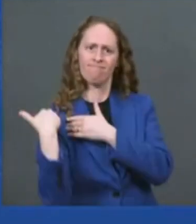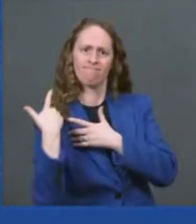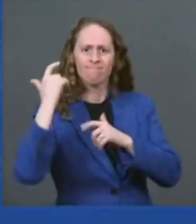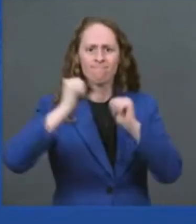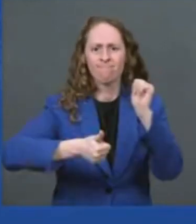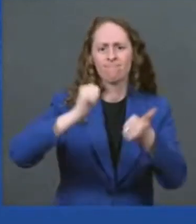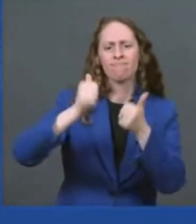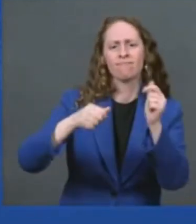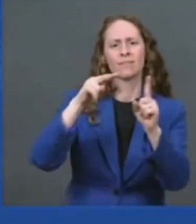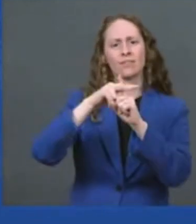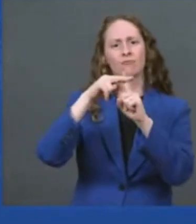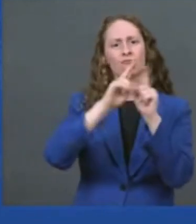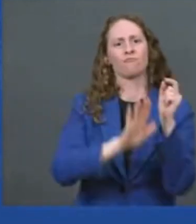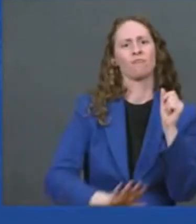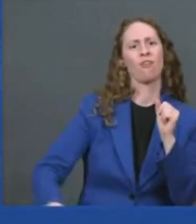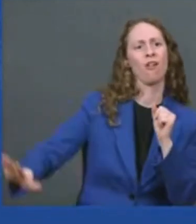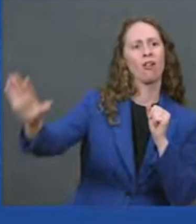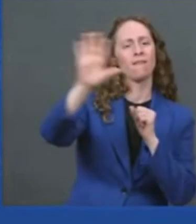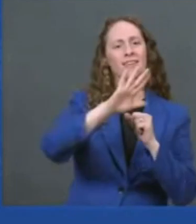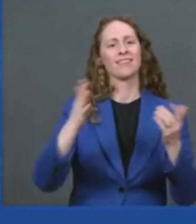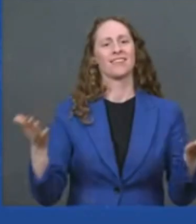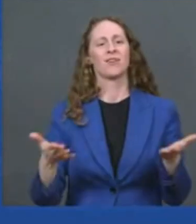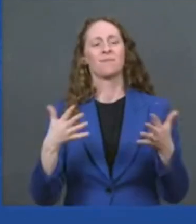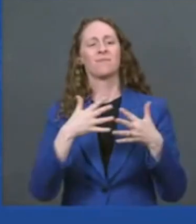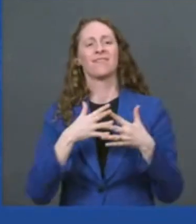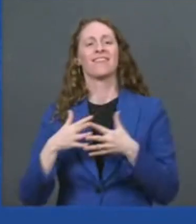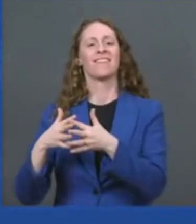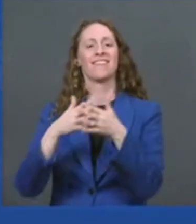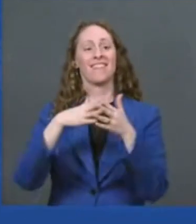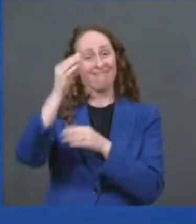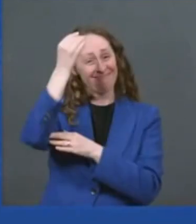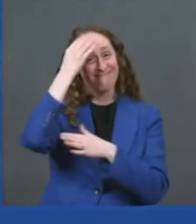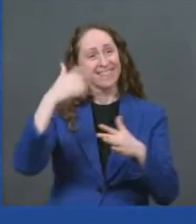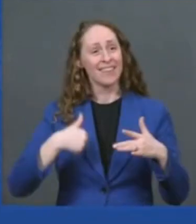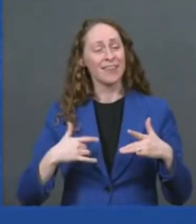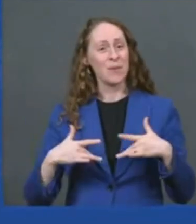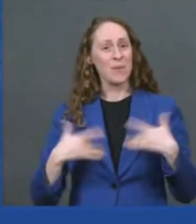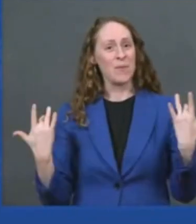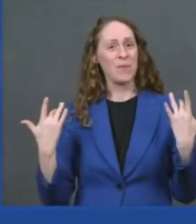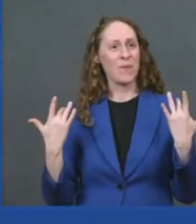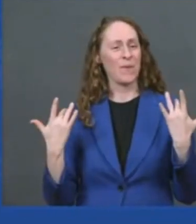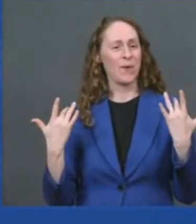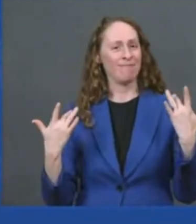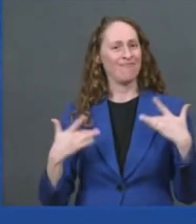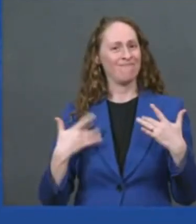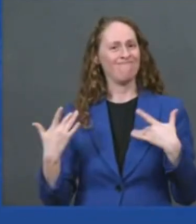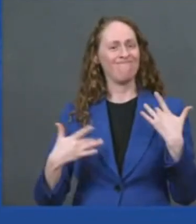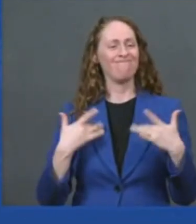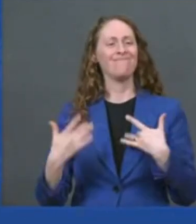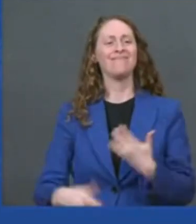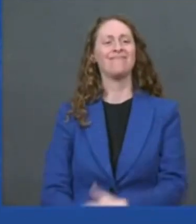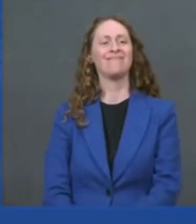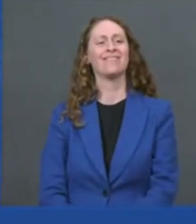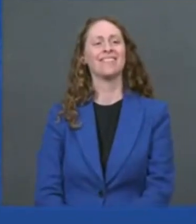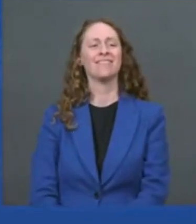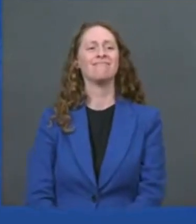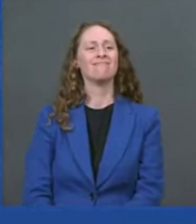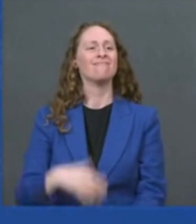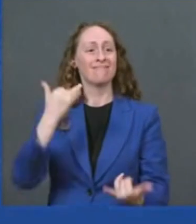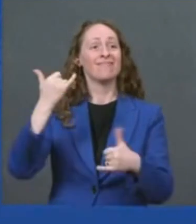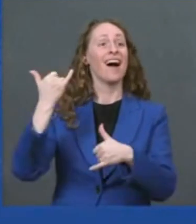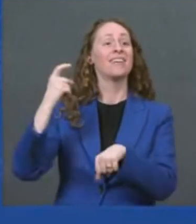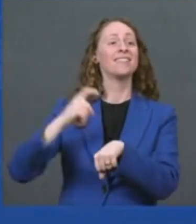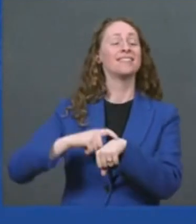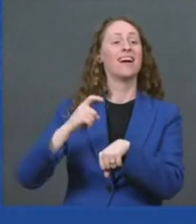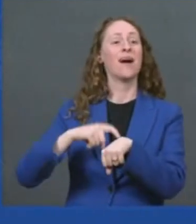exciting month for tritium we listed on the nasdaq we rang the bell on australia day on the 26th and now we